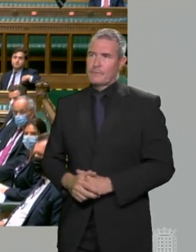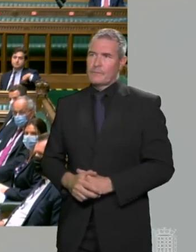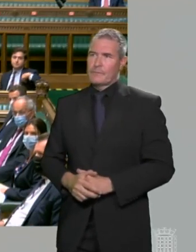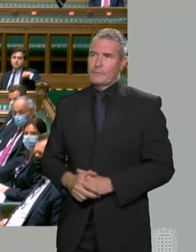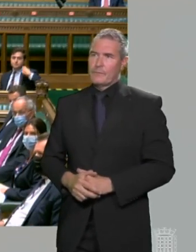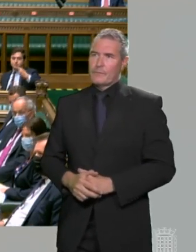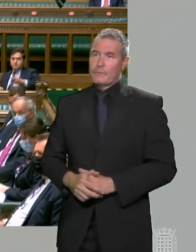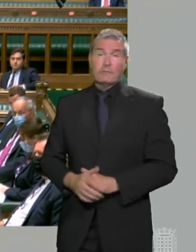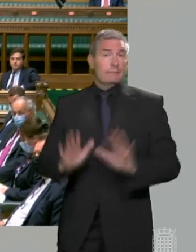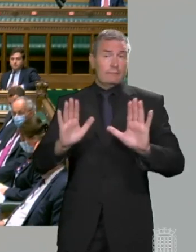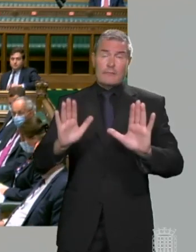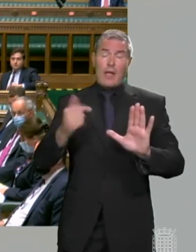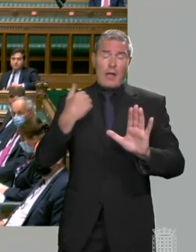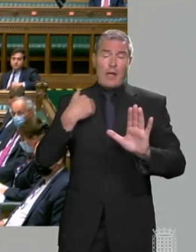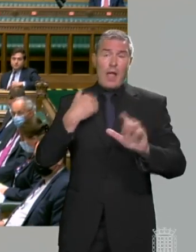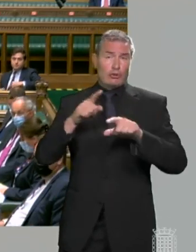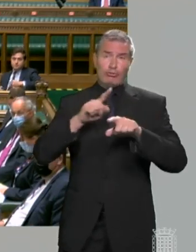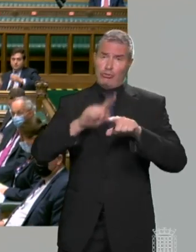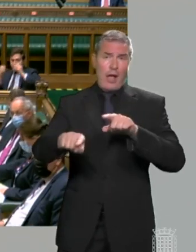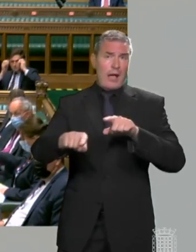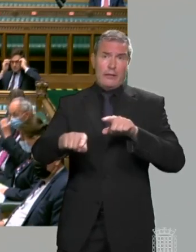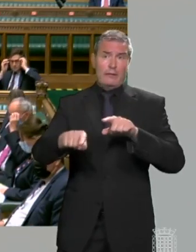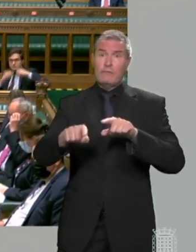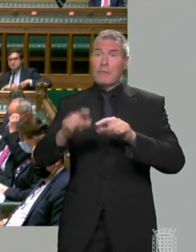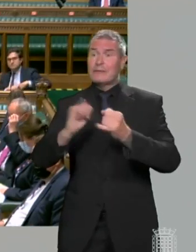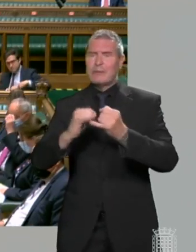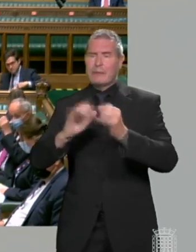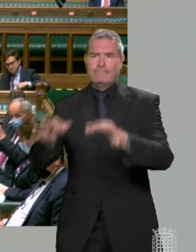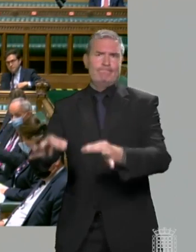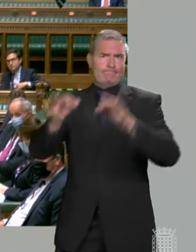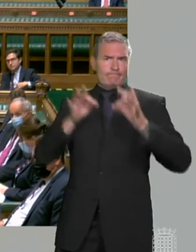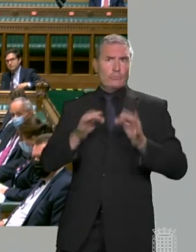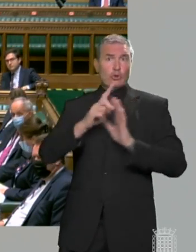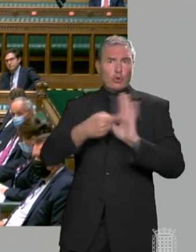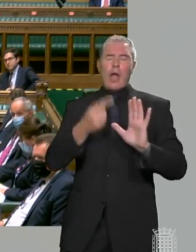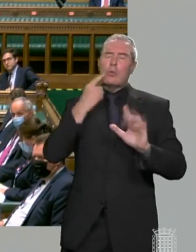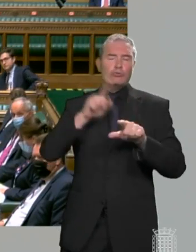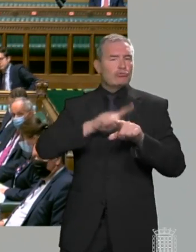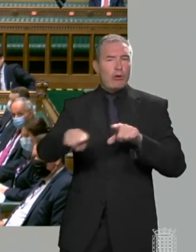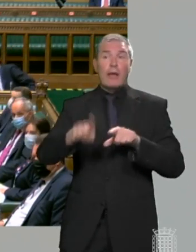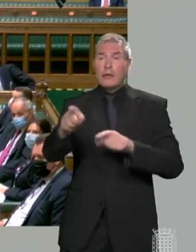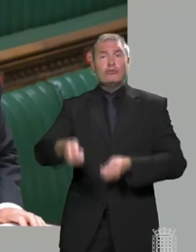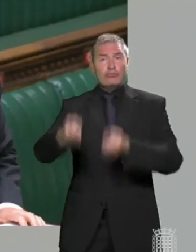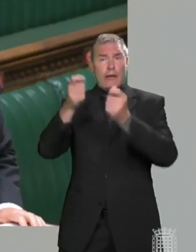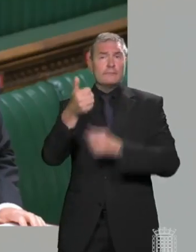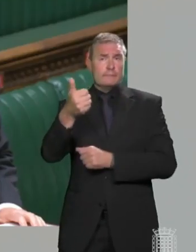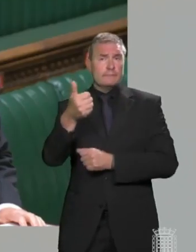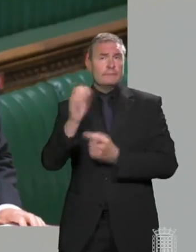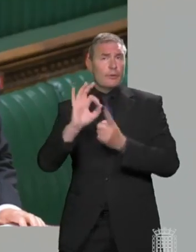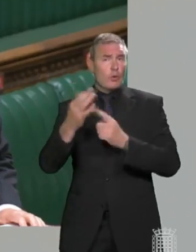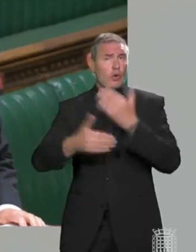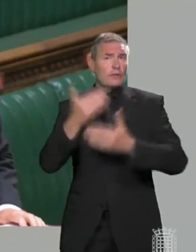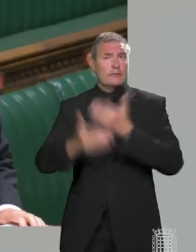Mr Speaker, will do everything I can to ensure that we accelerate this process. He's right to raise it. A great deal of progress